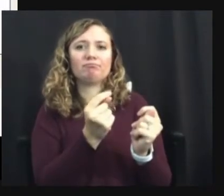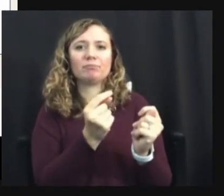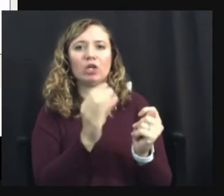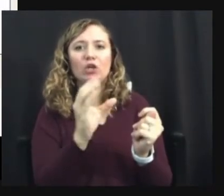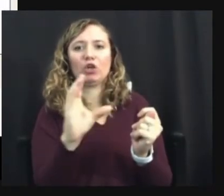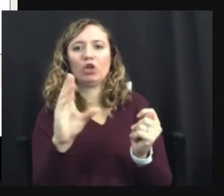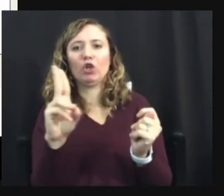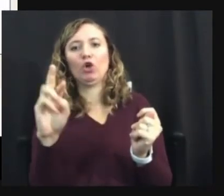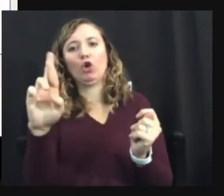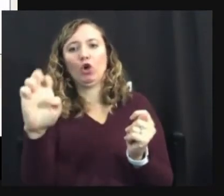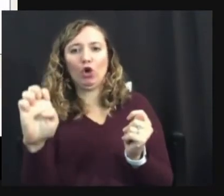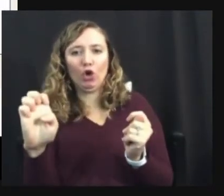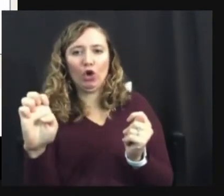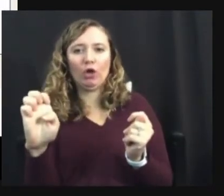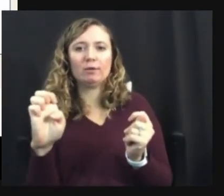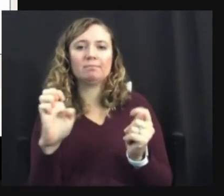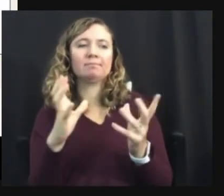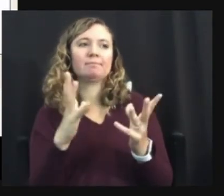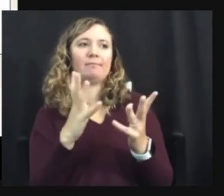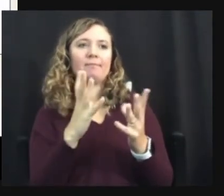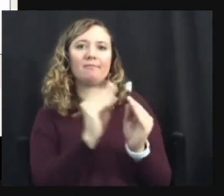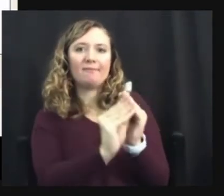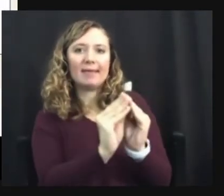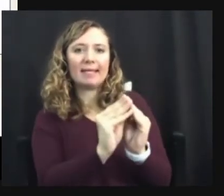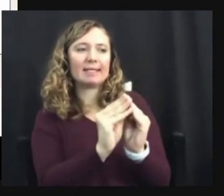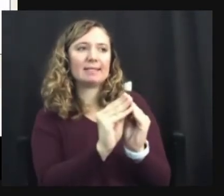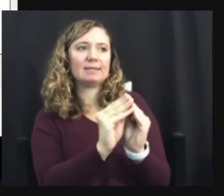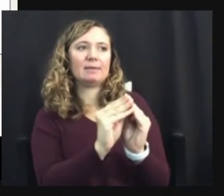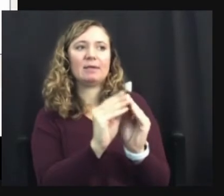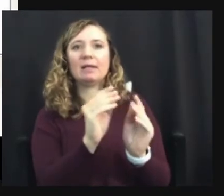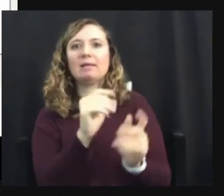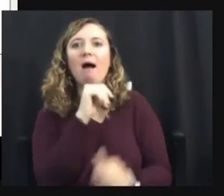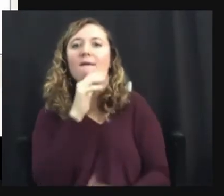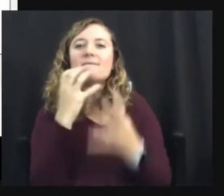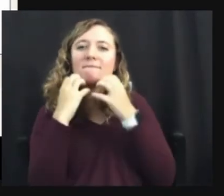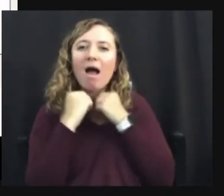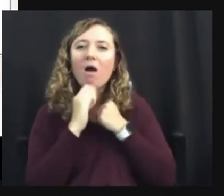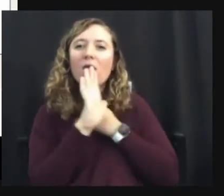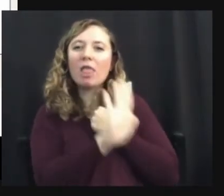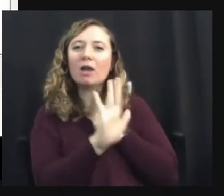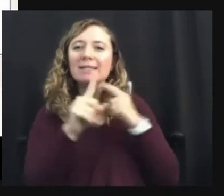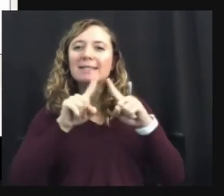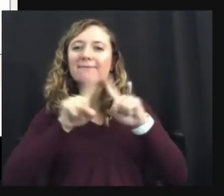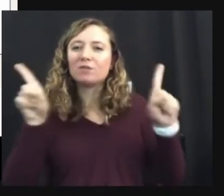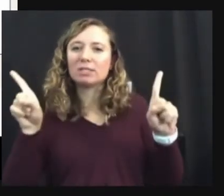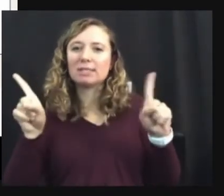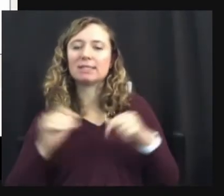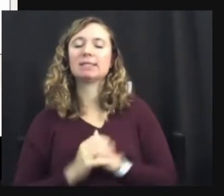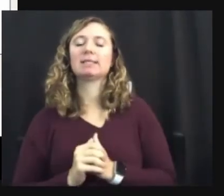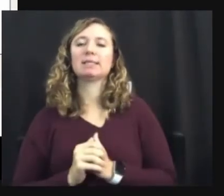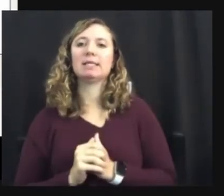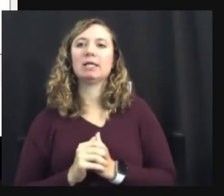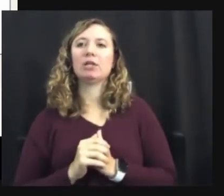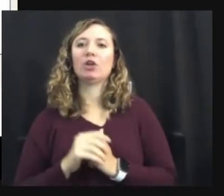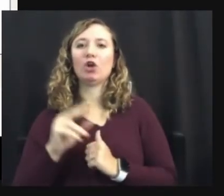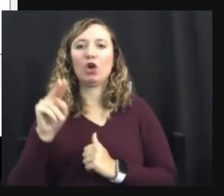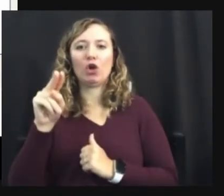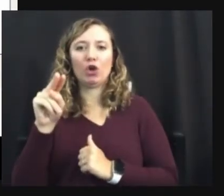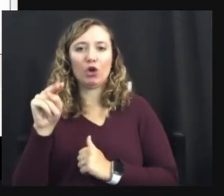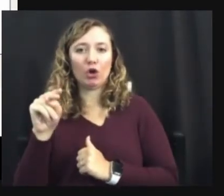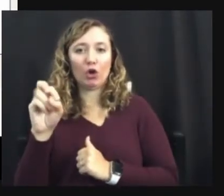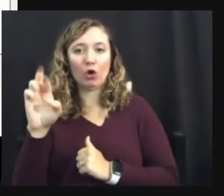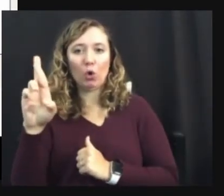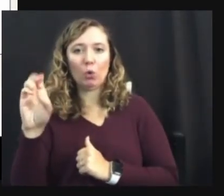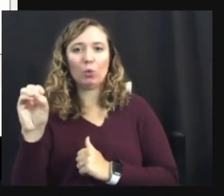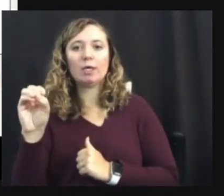value of the diversity. The functional model of disability is based on how a person